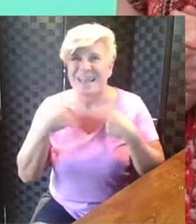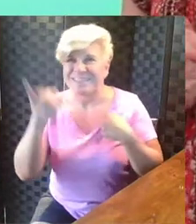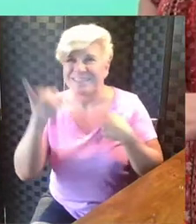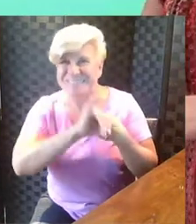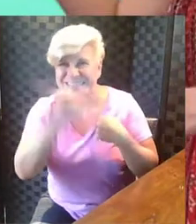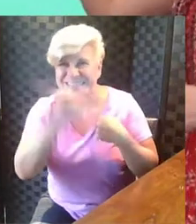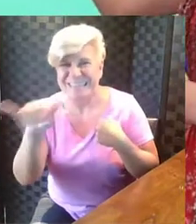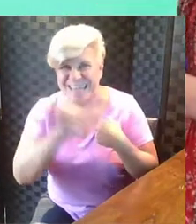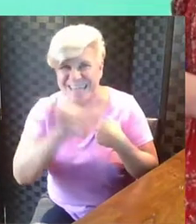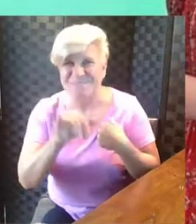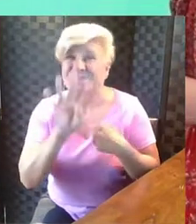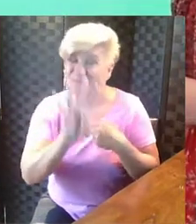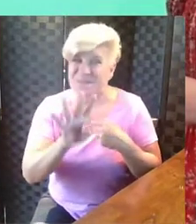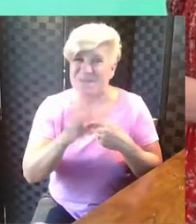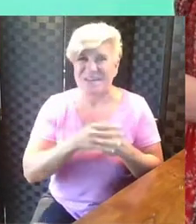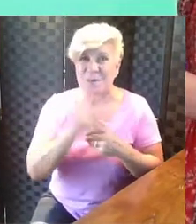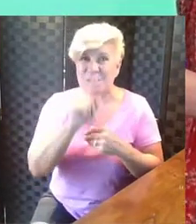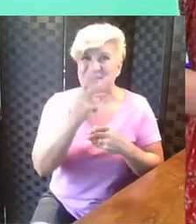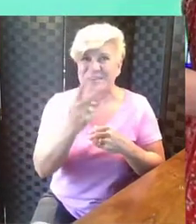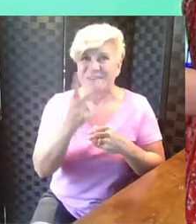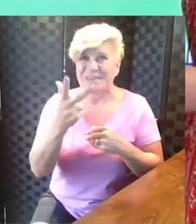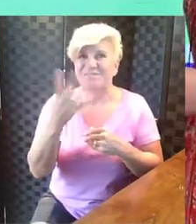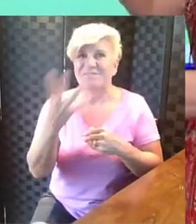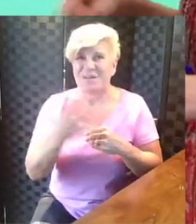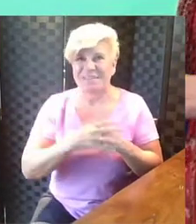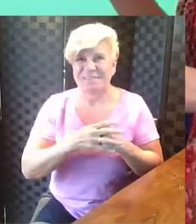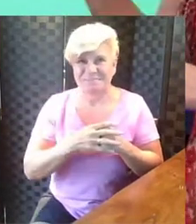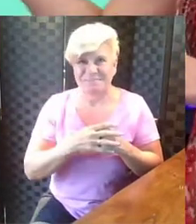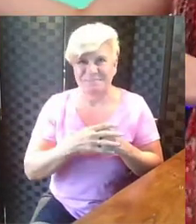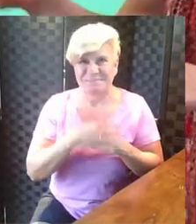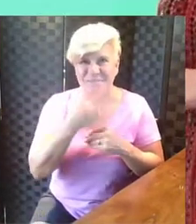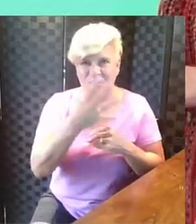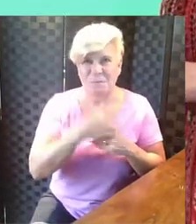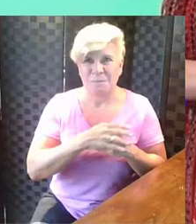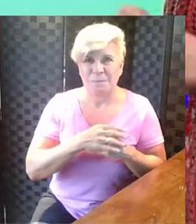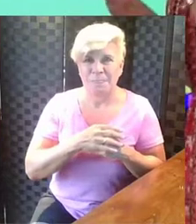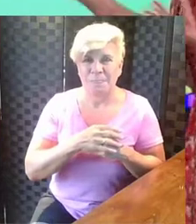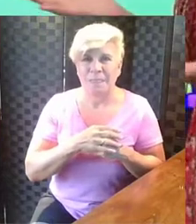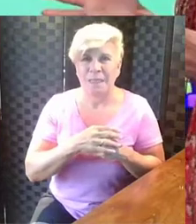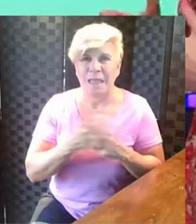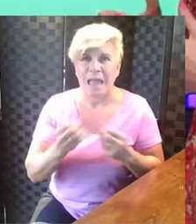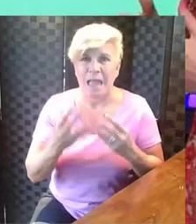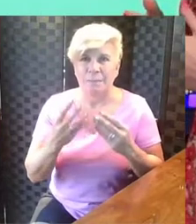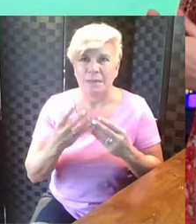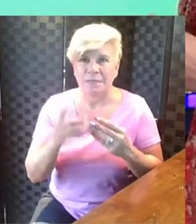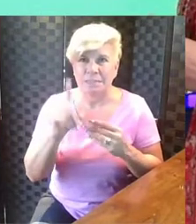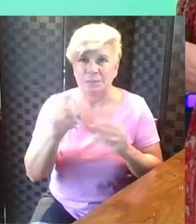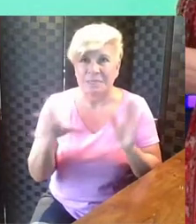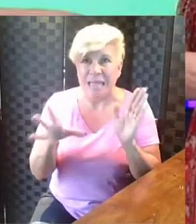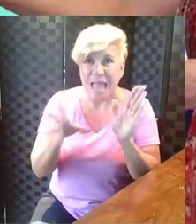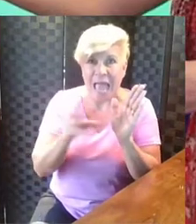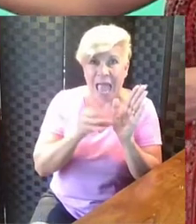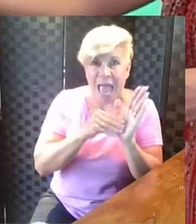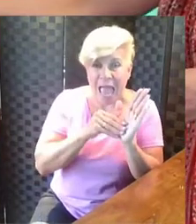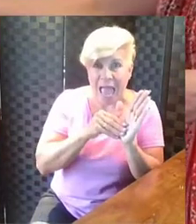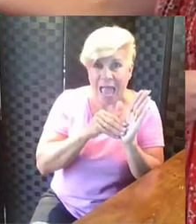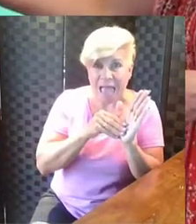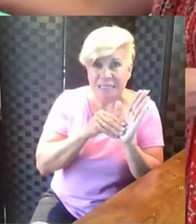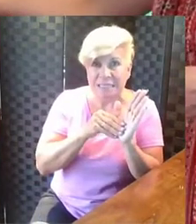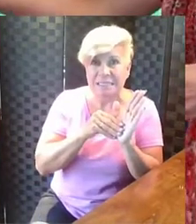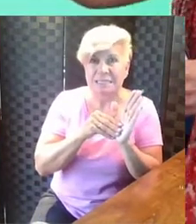had were the same, were four. One, two, three, four. So we've got four. How many do we need to add to that